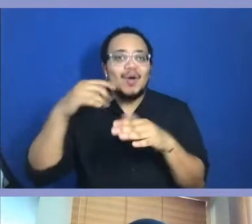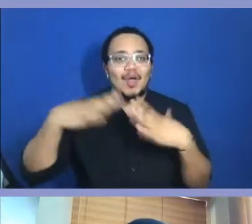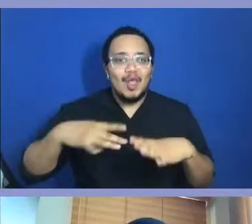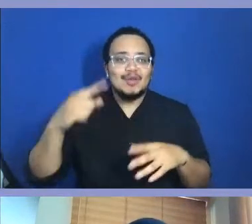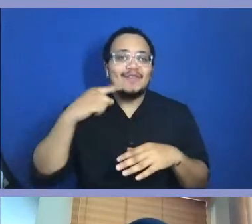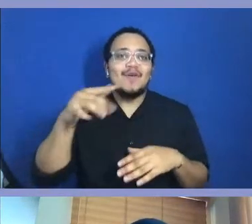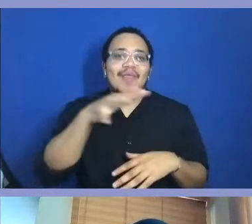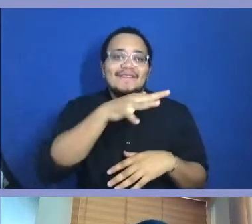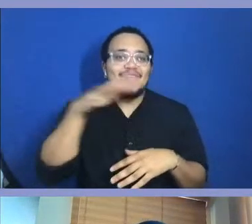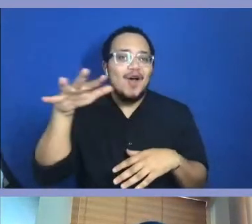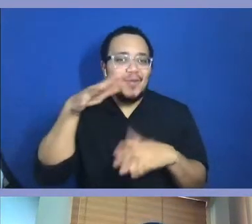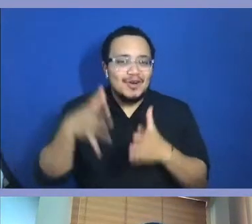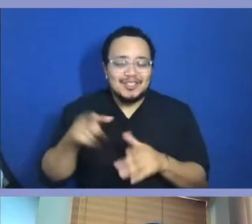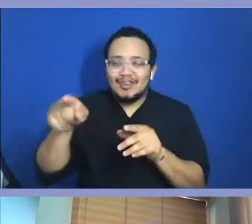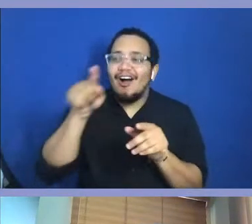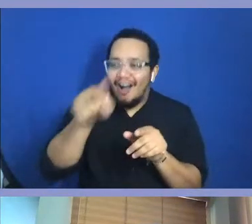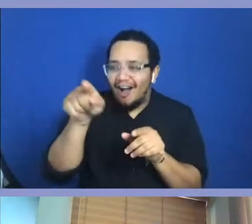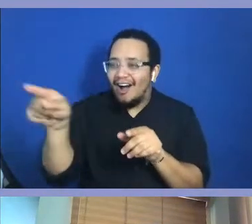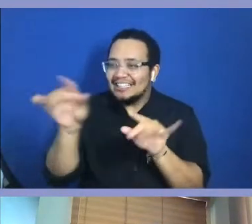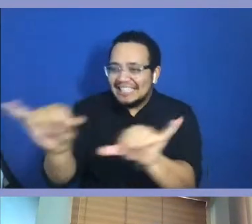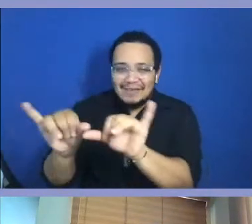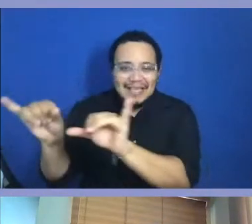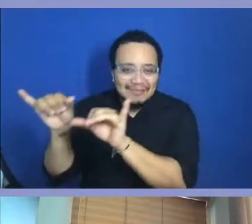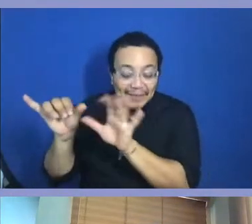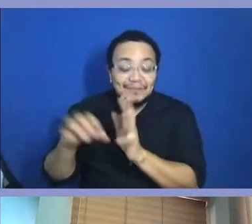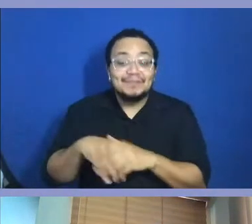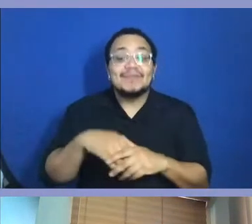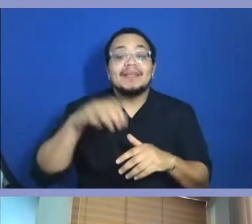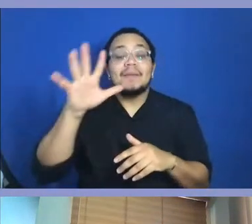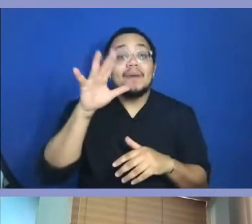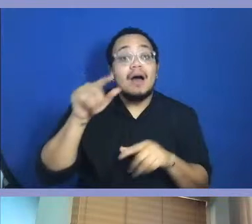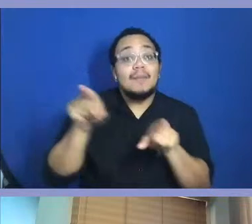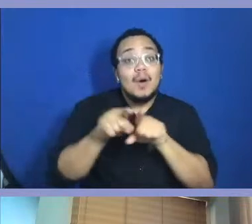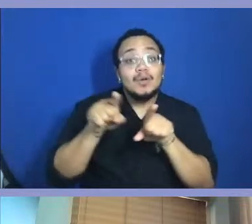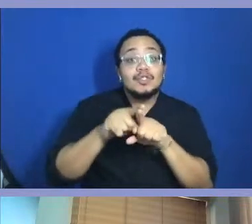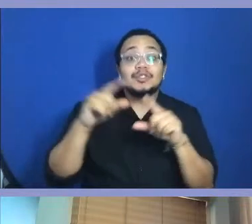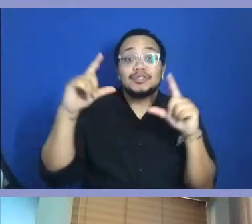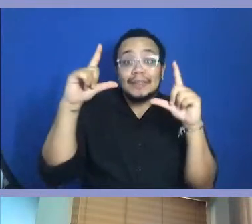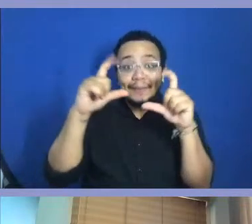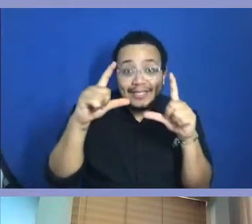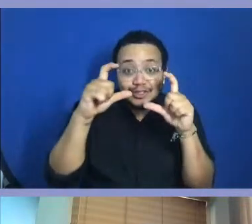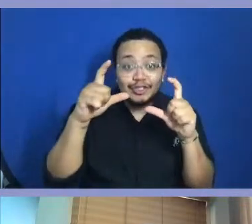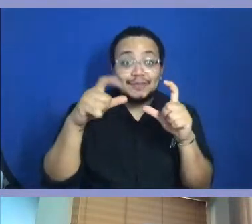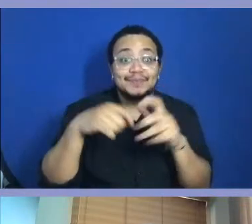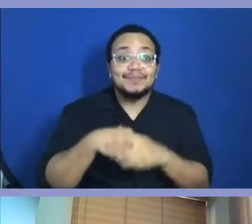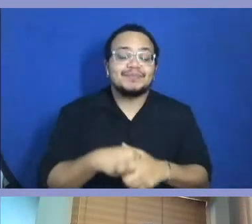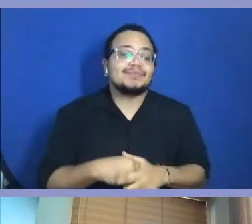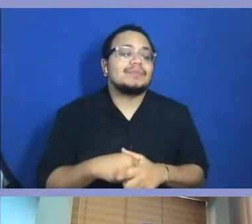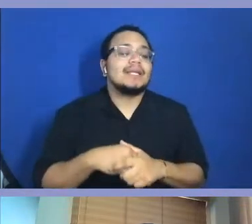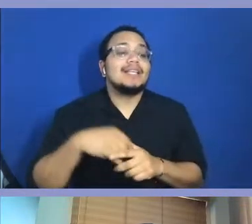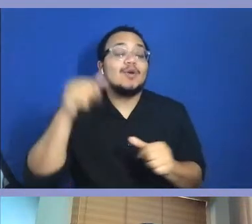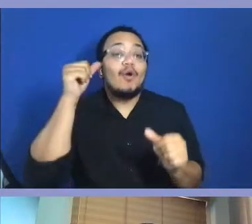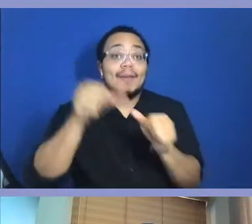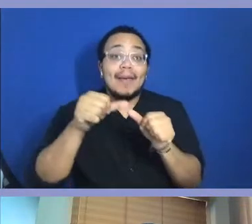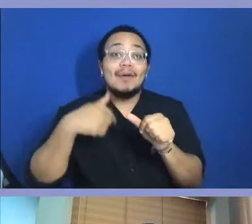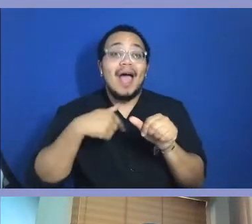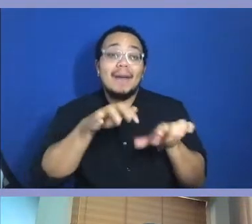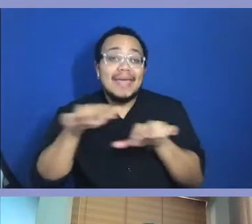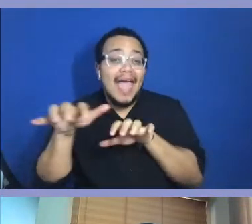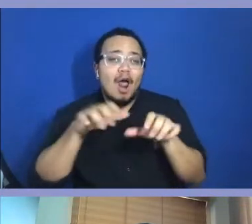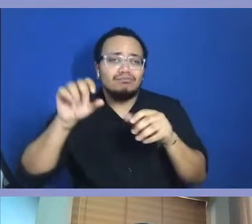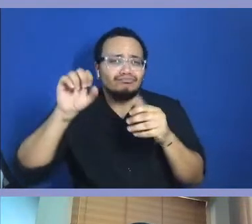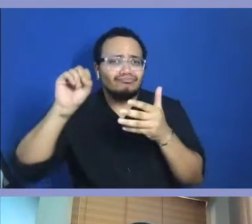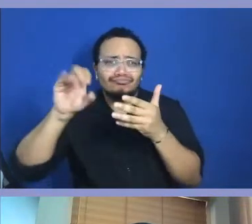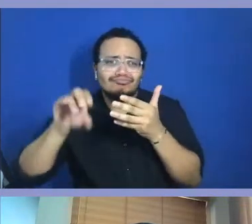about pictures. All I cared about was playing the piano. I'm playing Peter Gunn. I'm playing Shotgun by Junior Walker and All-Stars. I'm throwing down on the